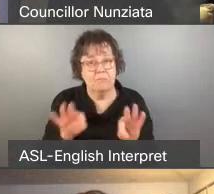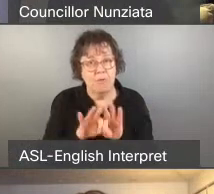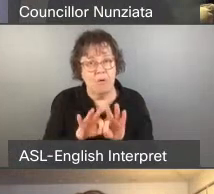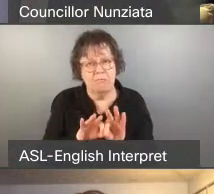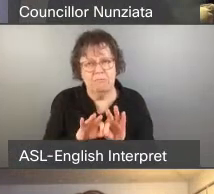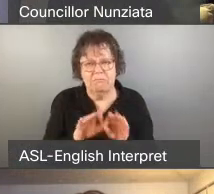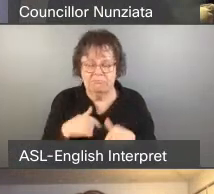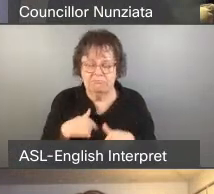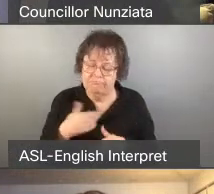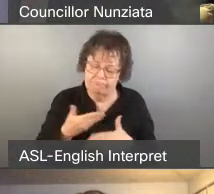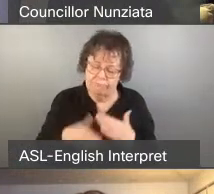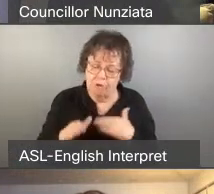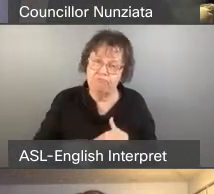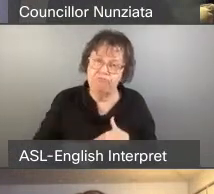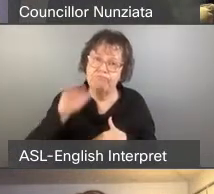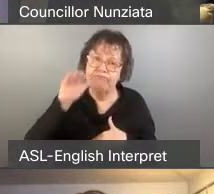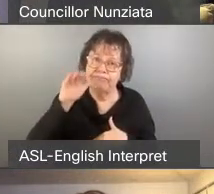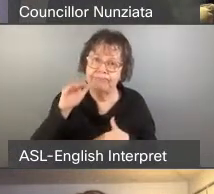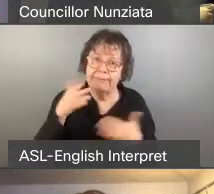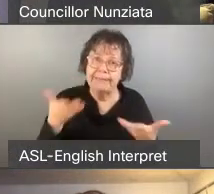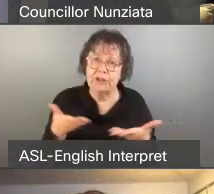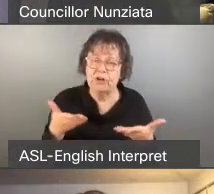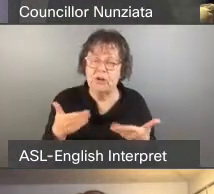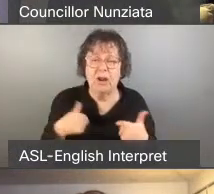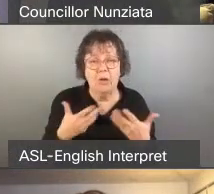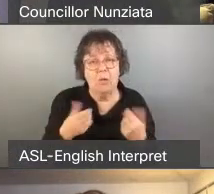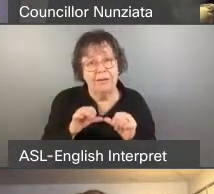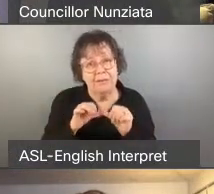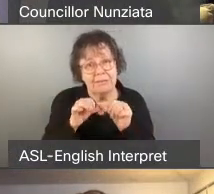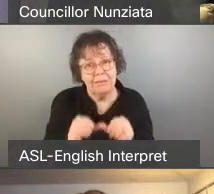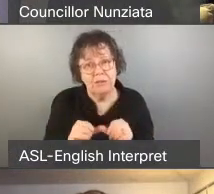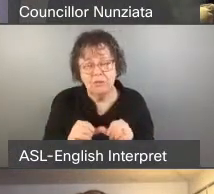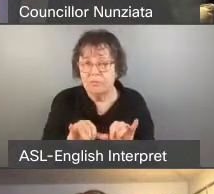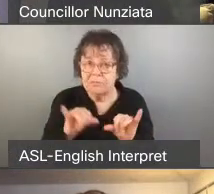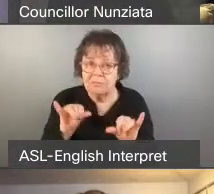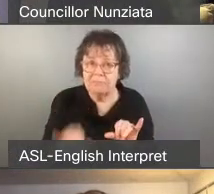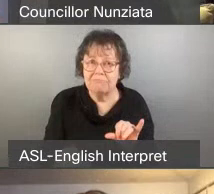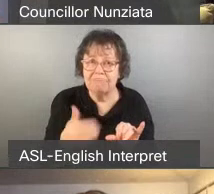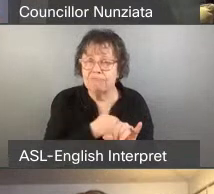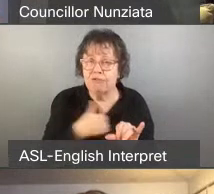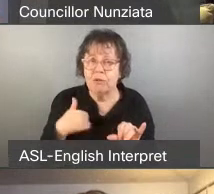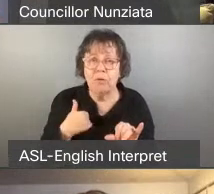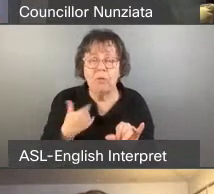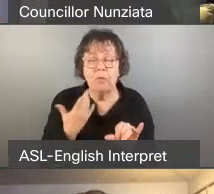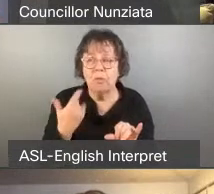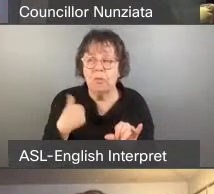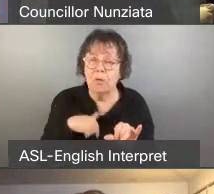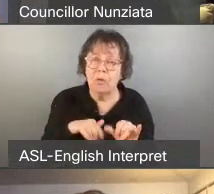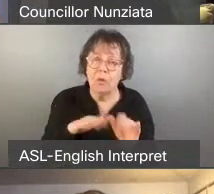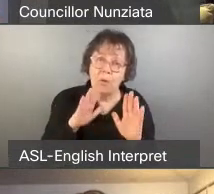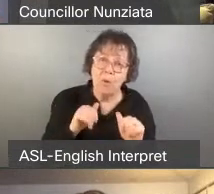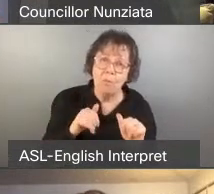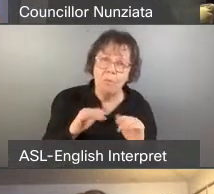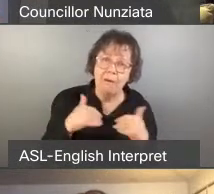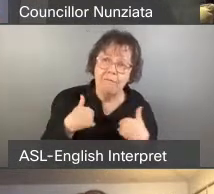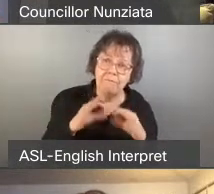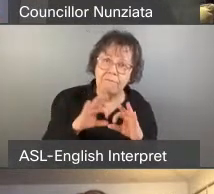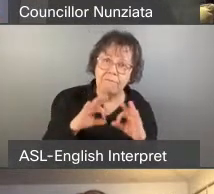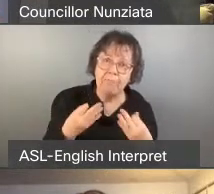resident, I would like to continue to live here and raise a family here and it has long since become unfeasible.